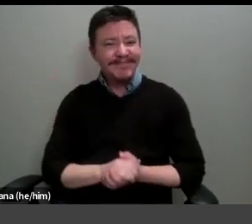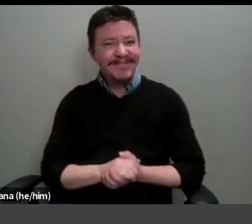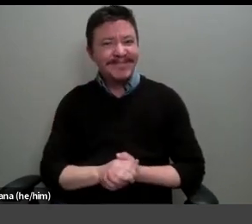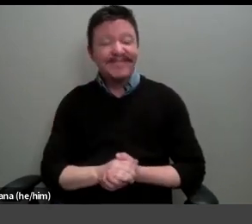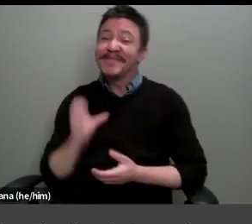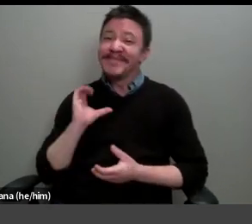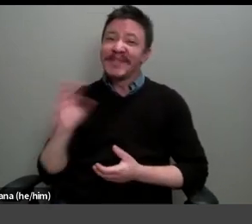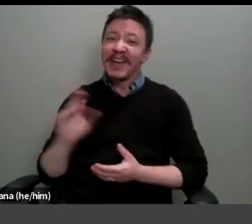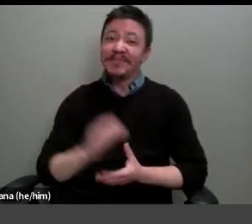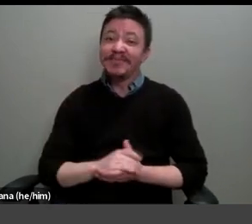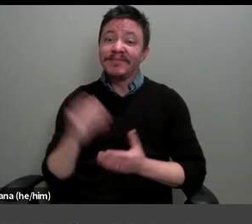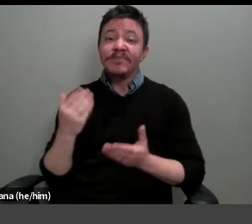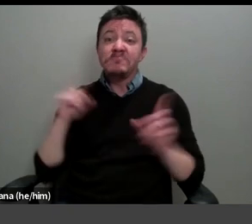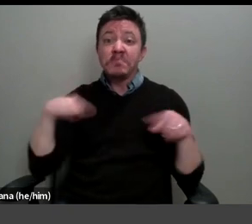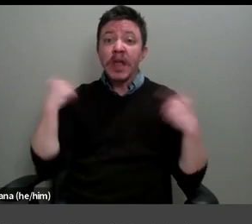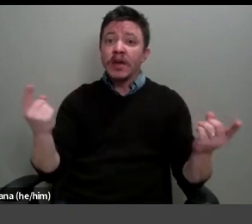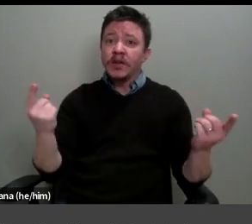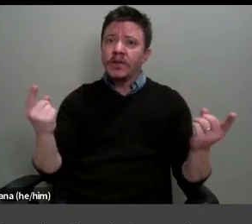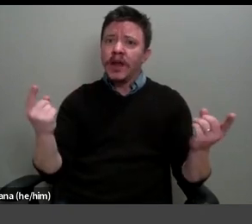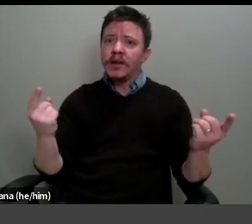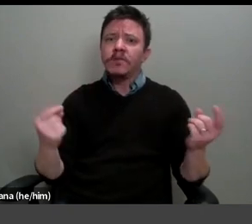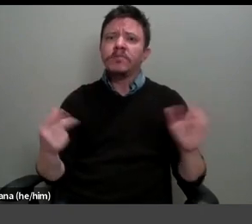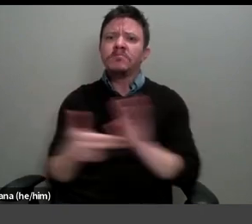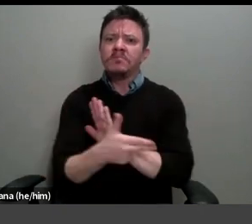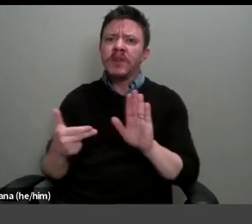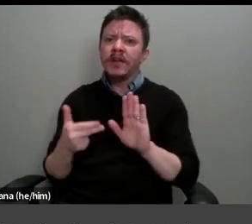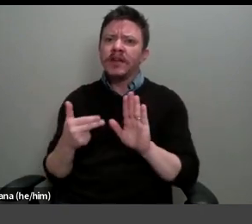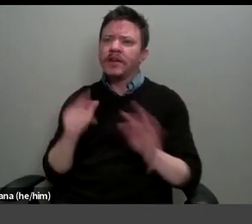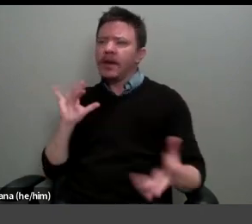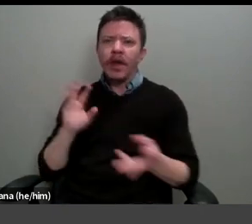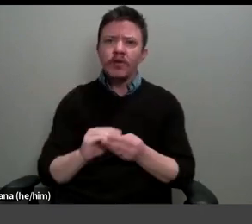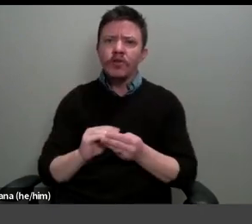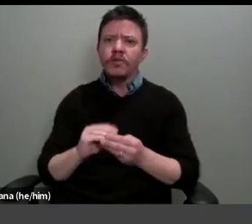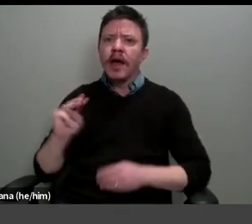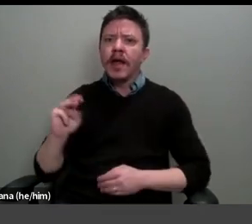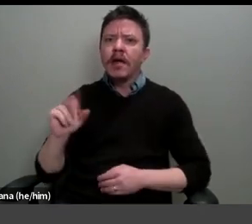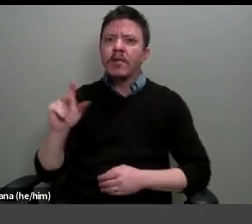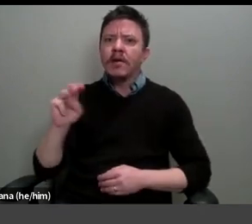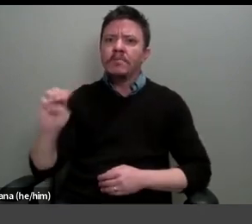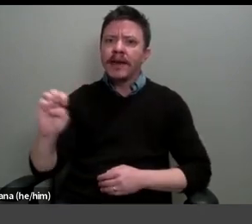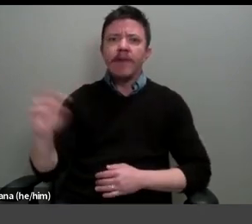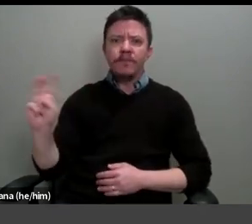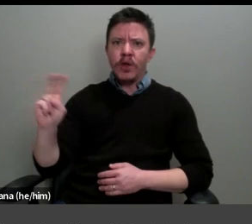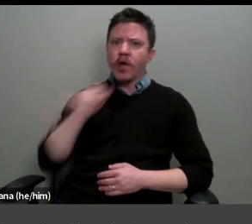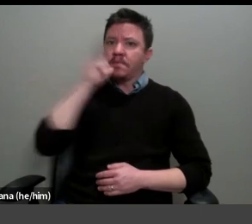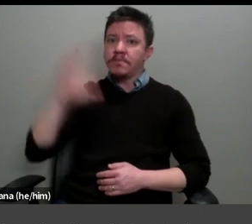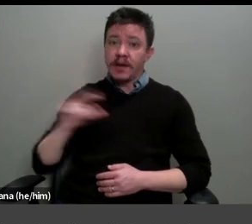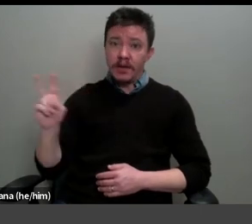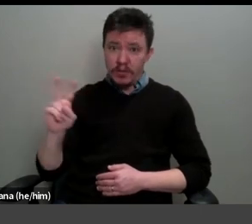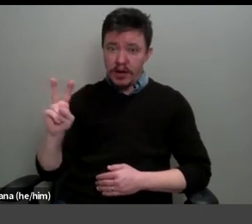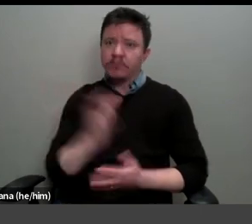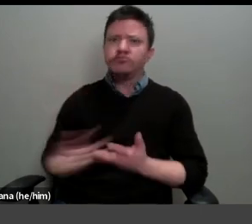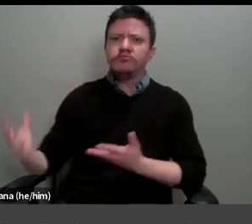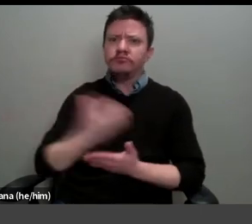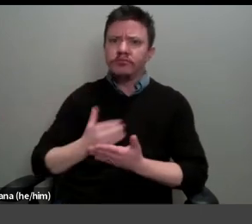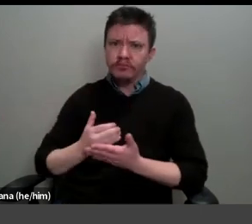to date, the identity accrued by Madame Vuillard through interpretation, sorry, accrued by